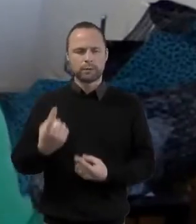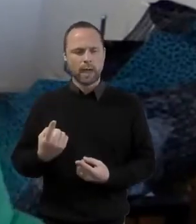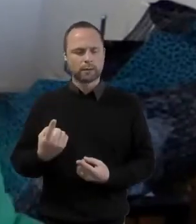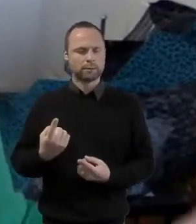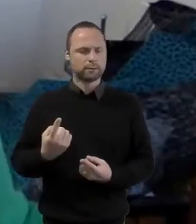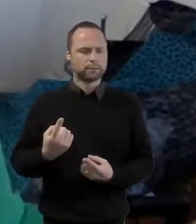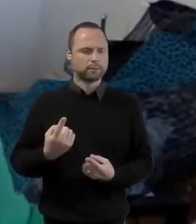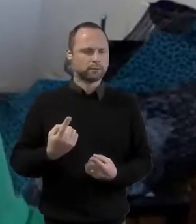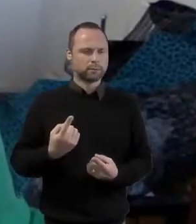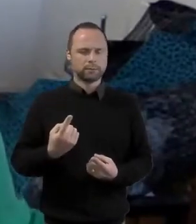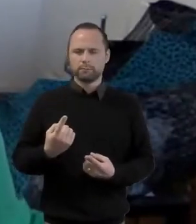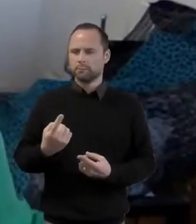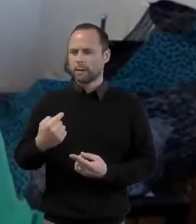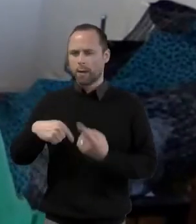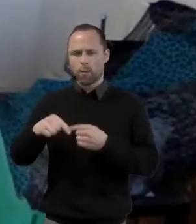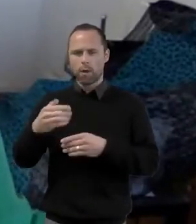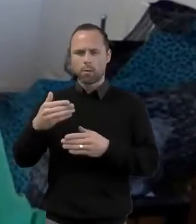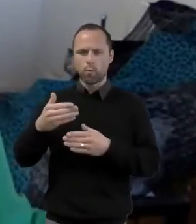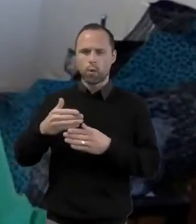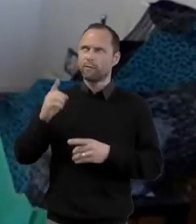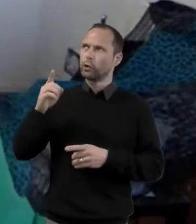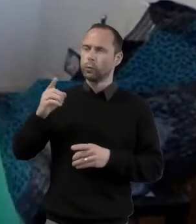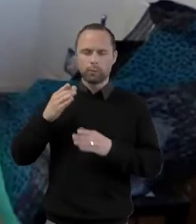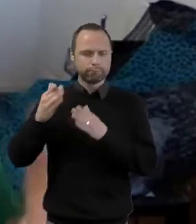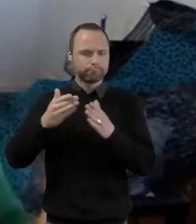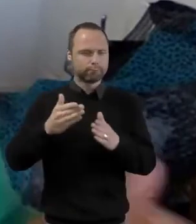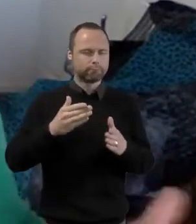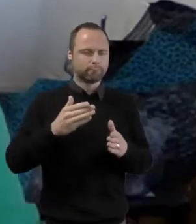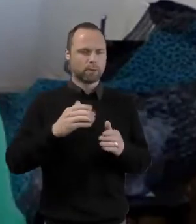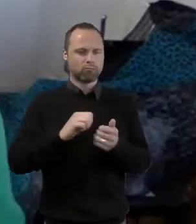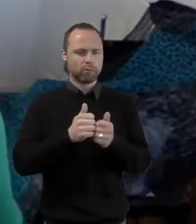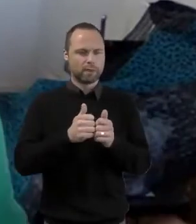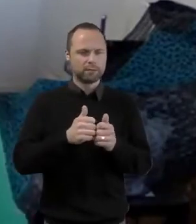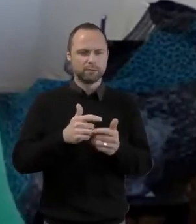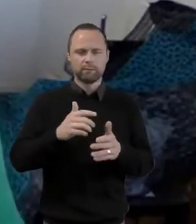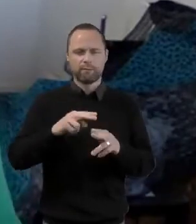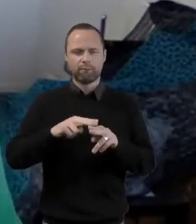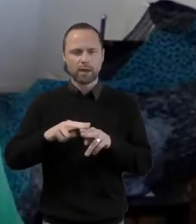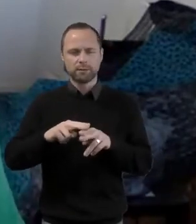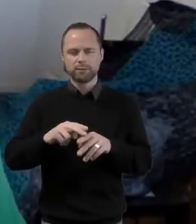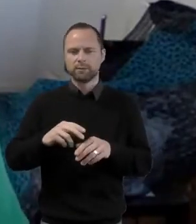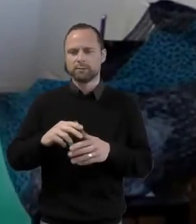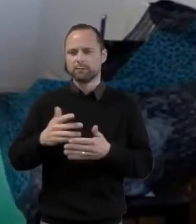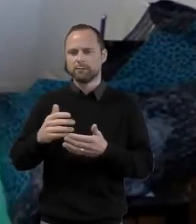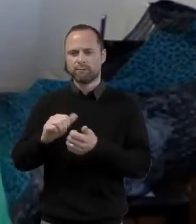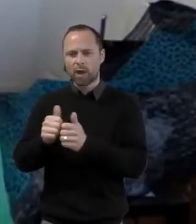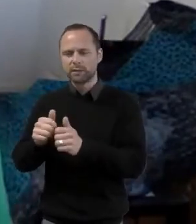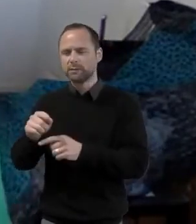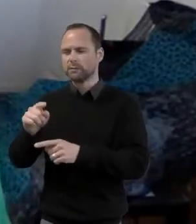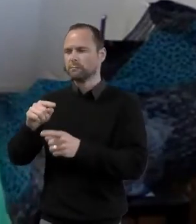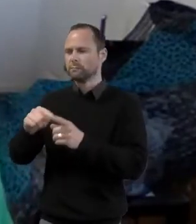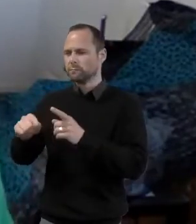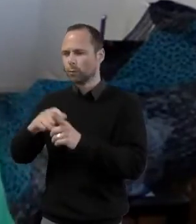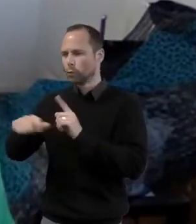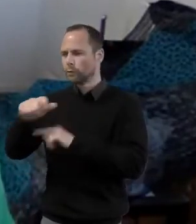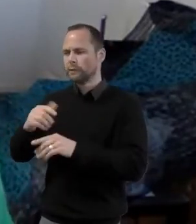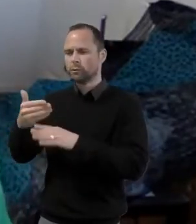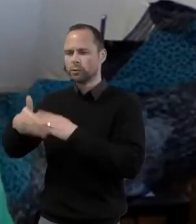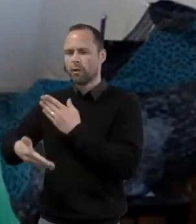friends, communities we serve. We confess our everyday mistakes, failures,